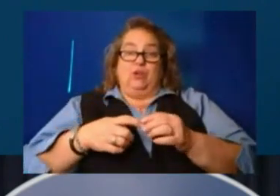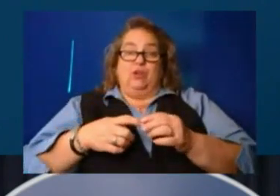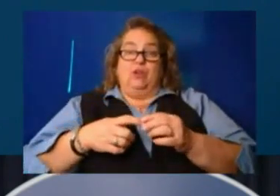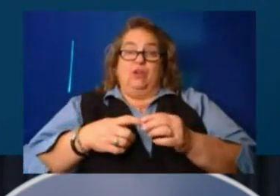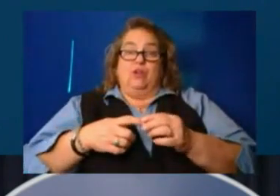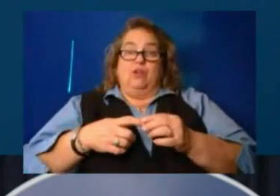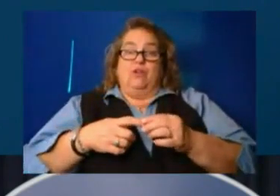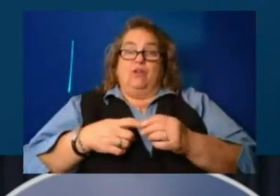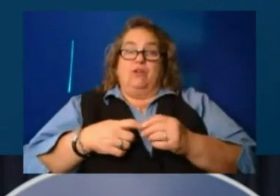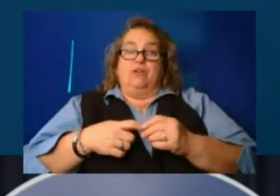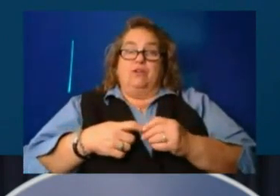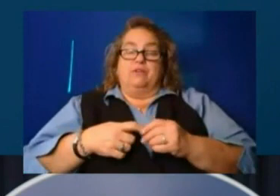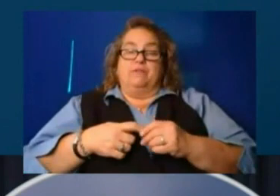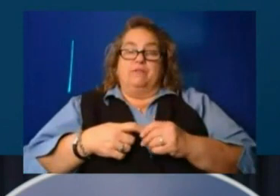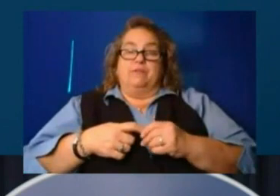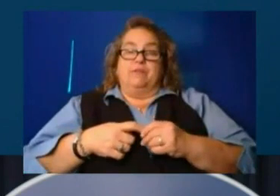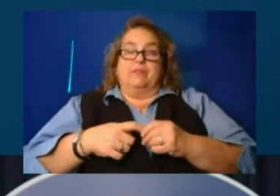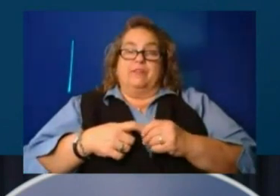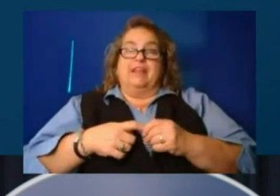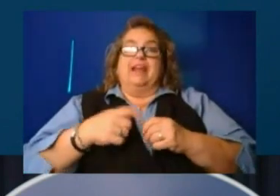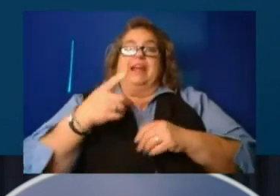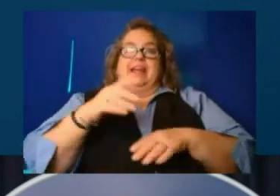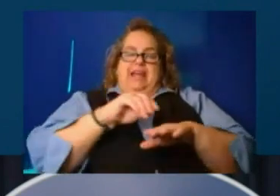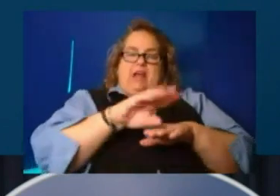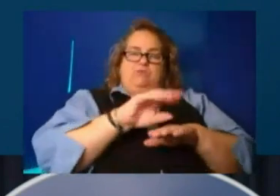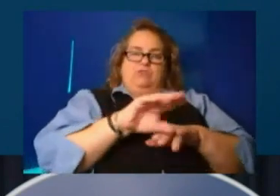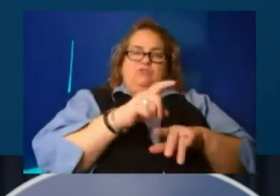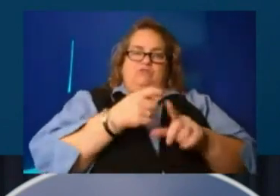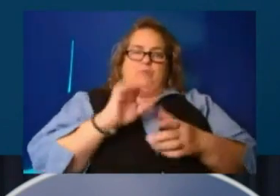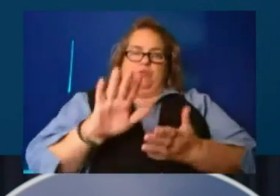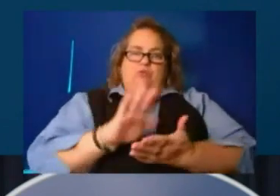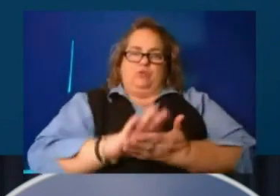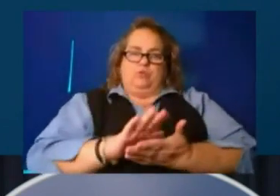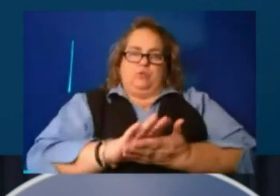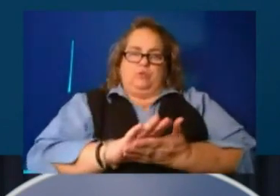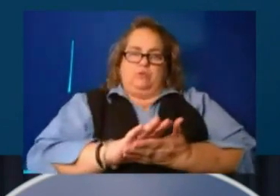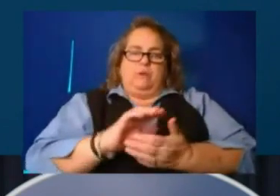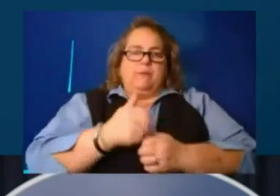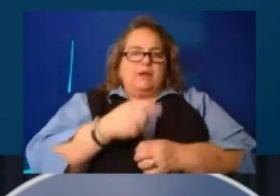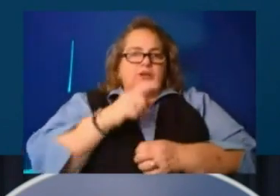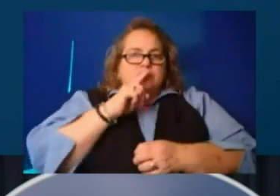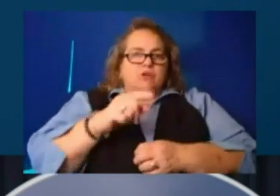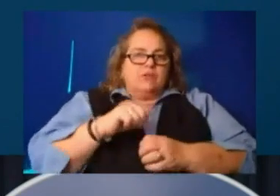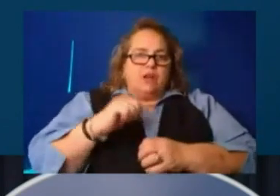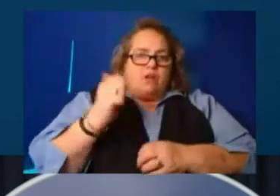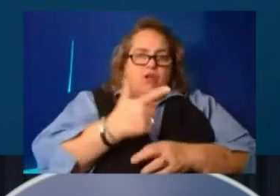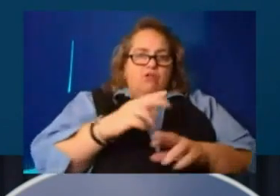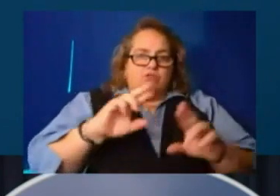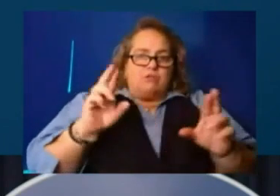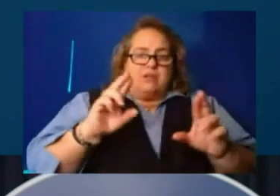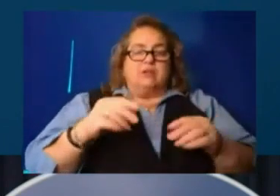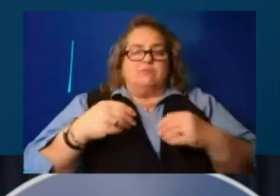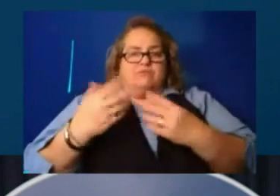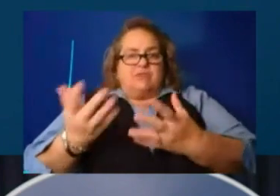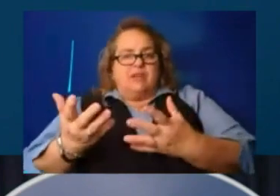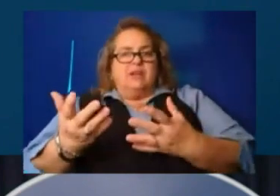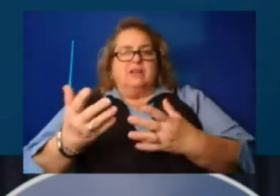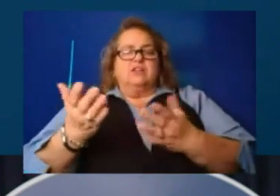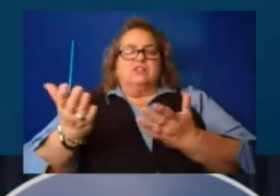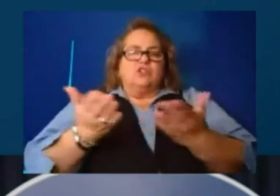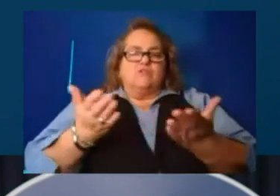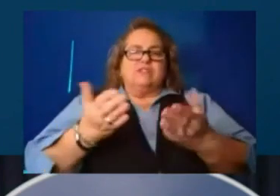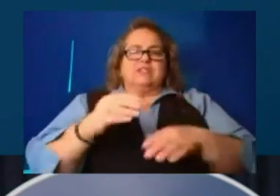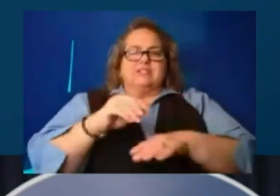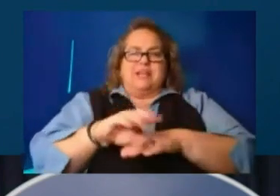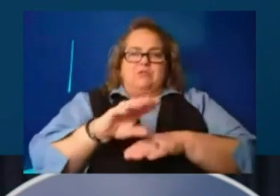were the, uh, counselors from their school, uh, making sure that they were already providing, uh, services to